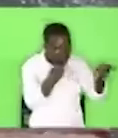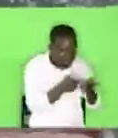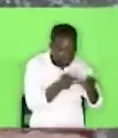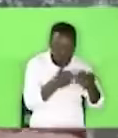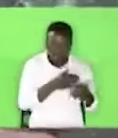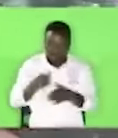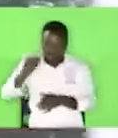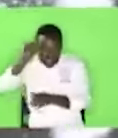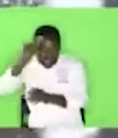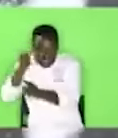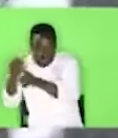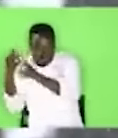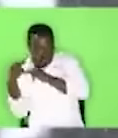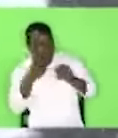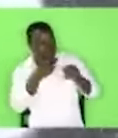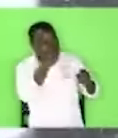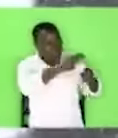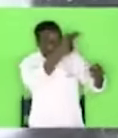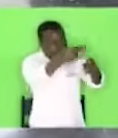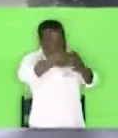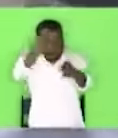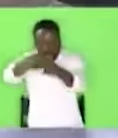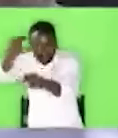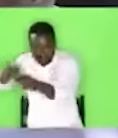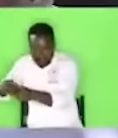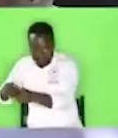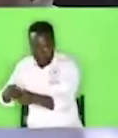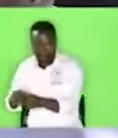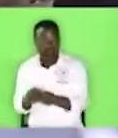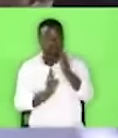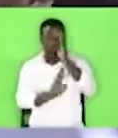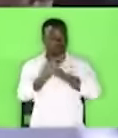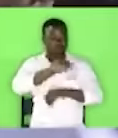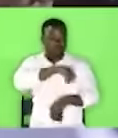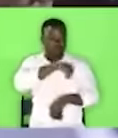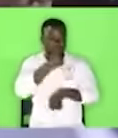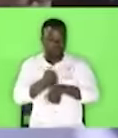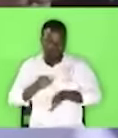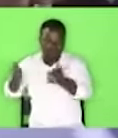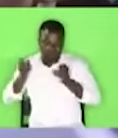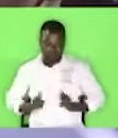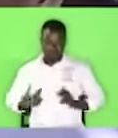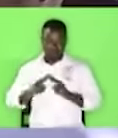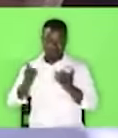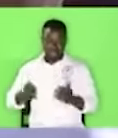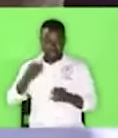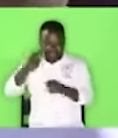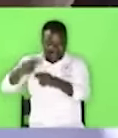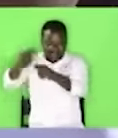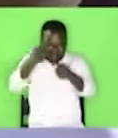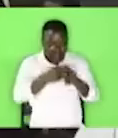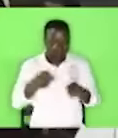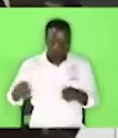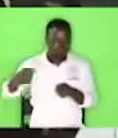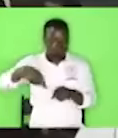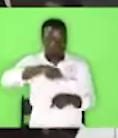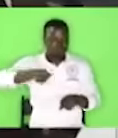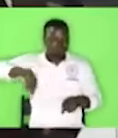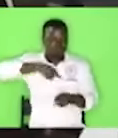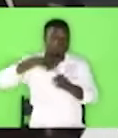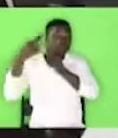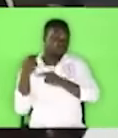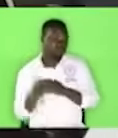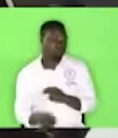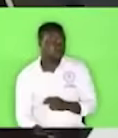that can be imagined he bequited it in the hands of the human being. so we do the naming now we name now.